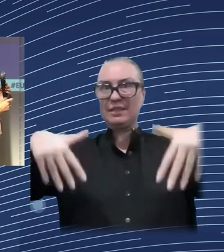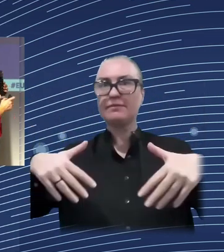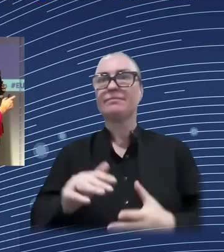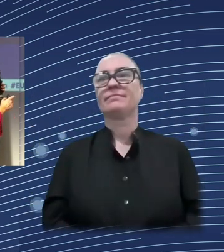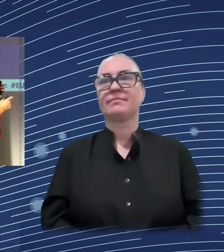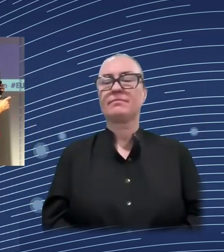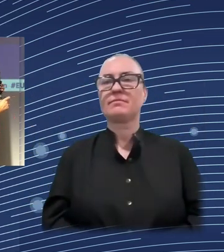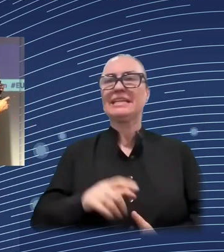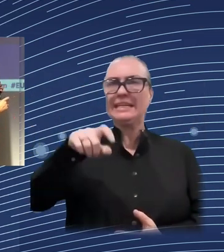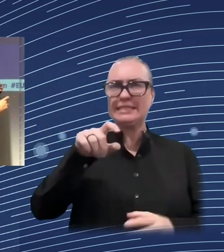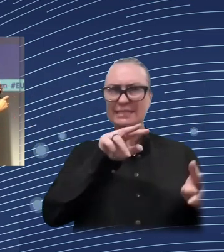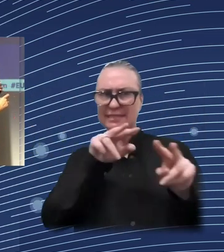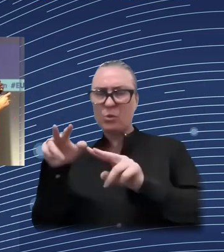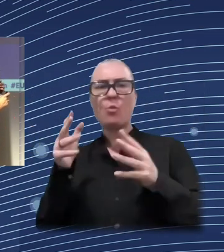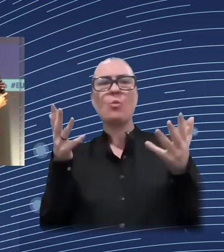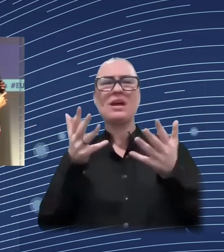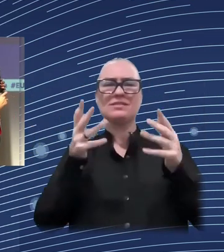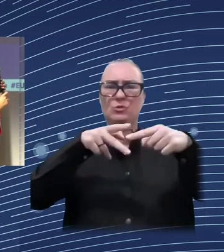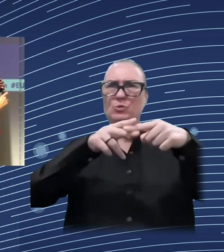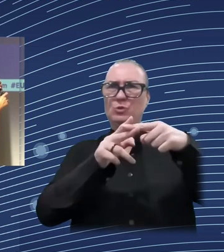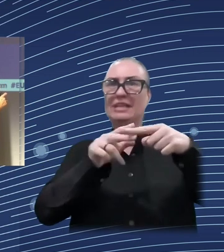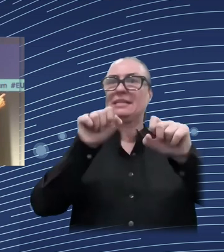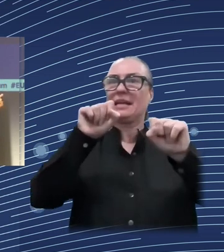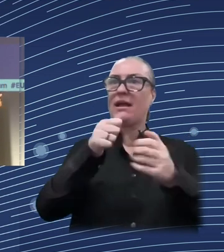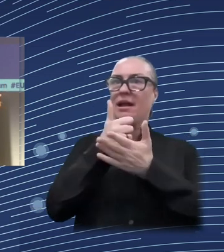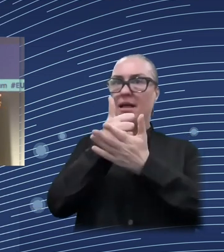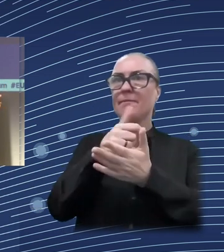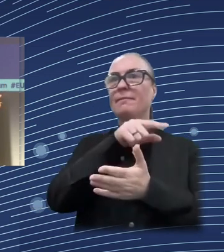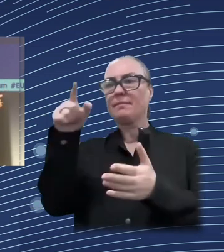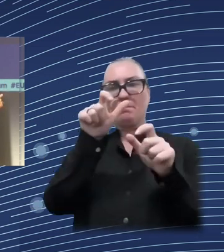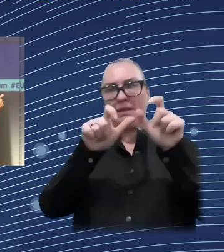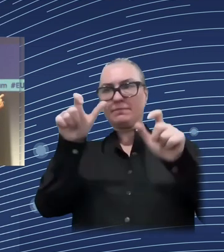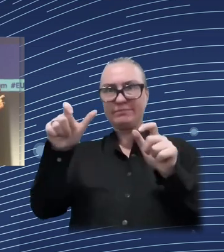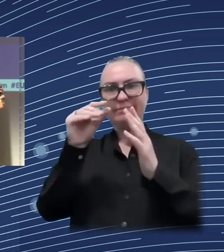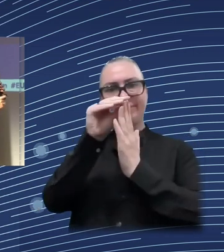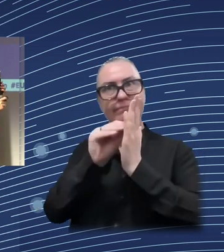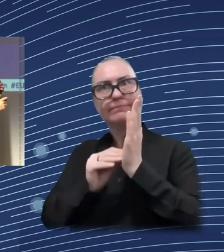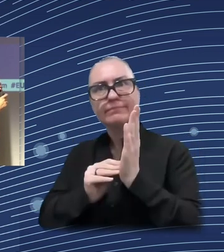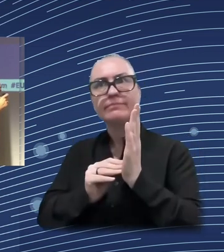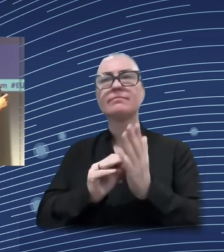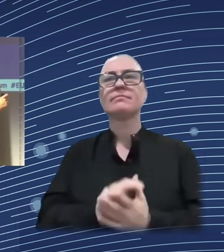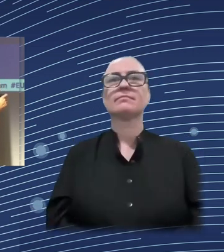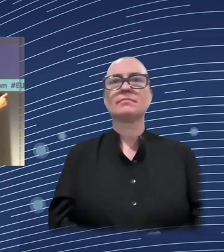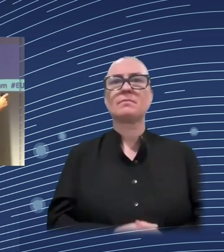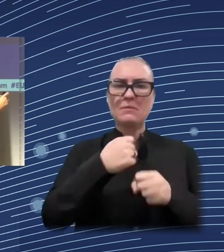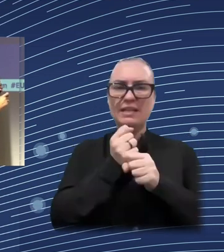social outcomes? And I think that there are two main layers, if you want. The first one is, if you want, the